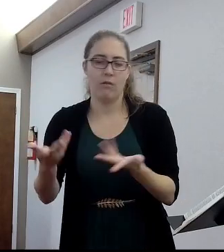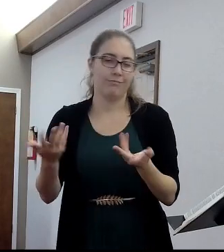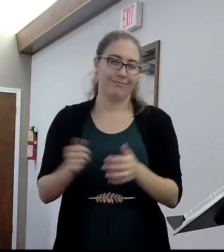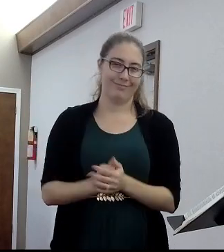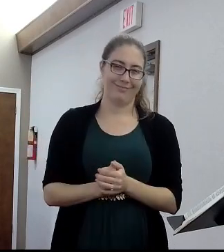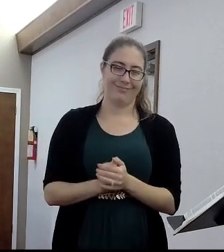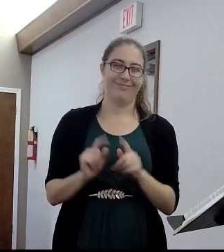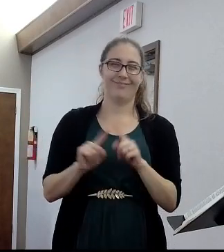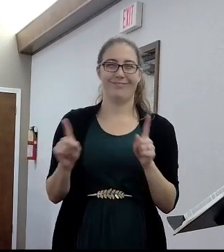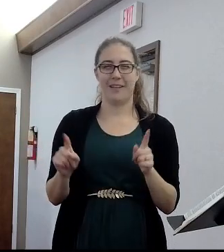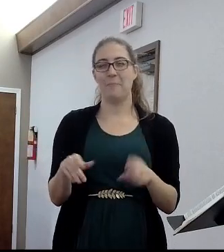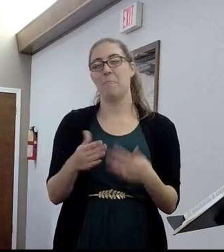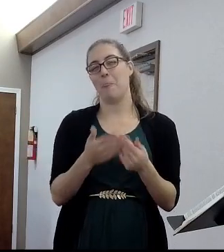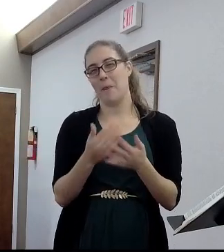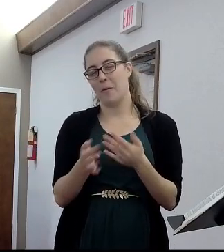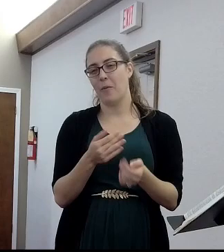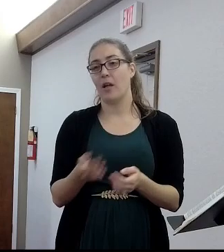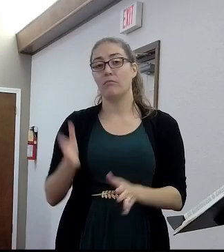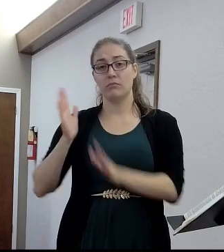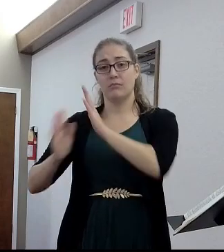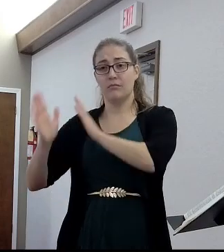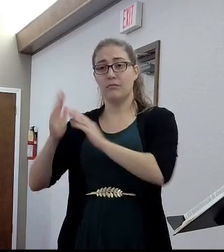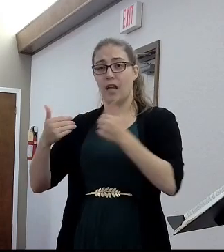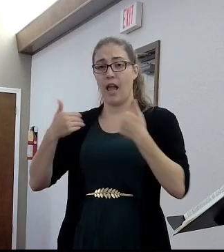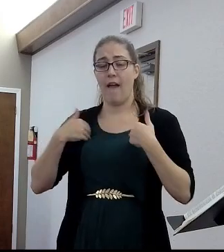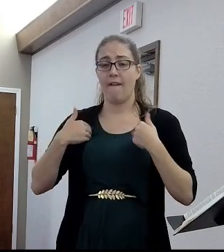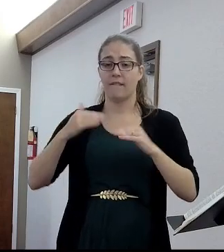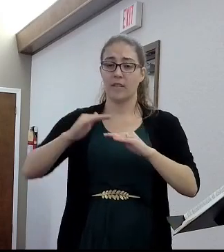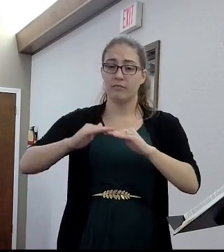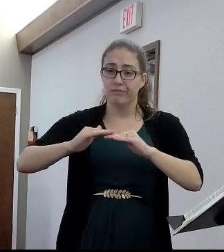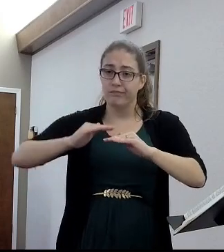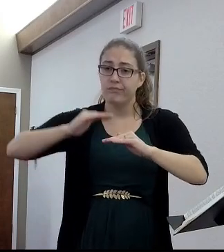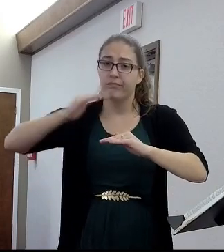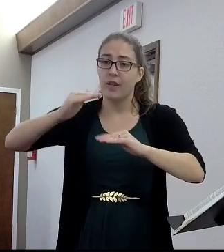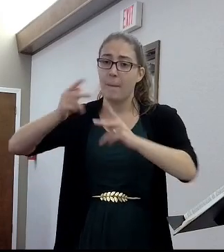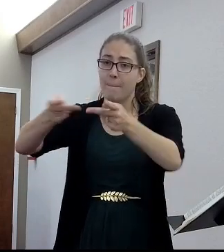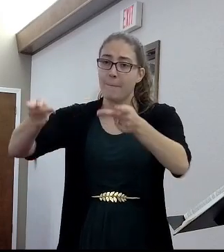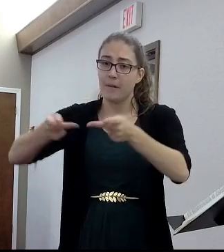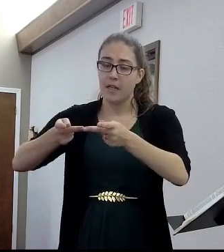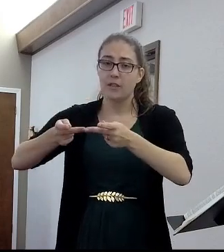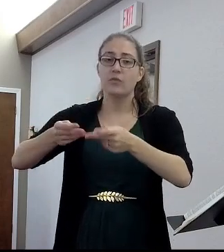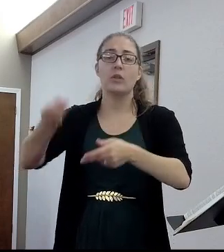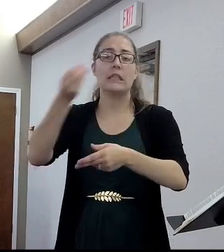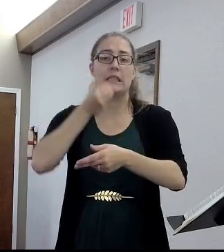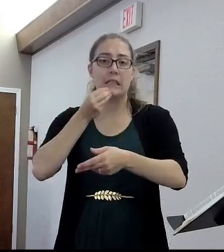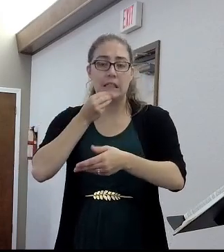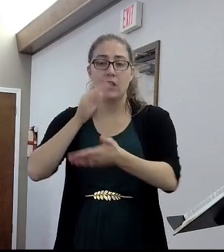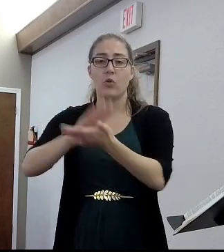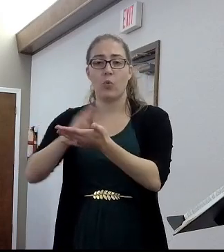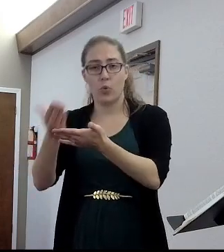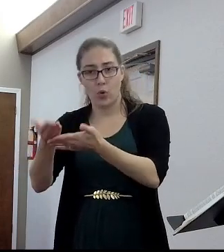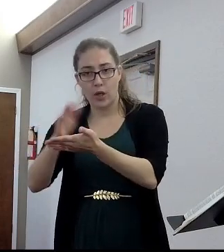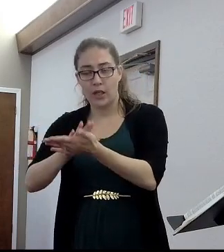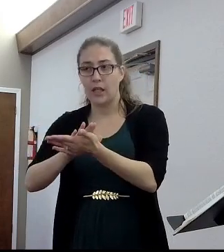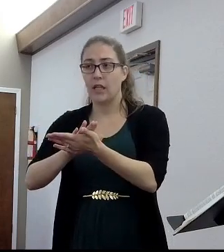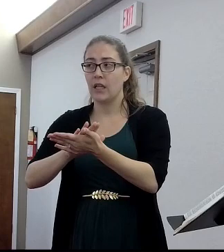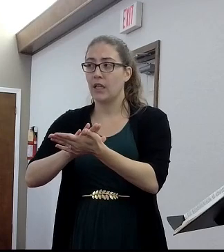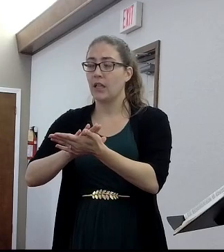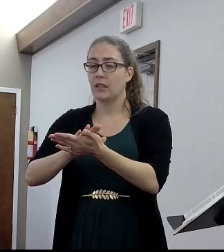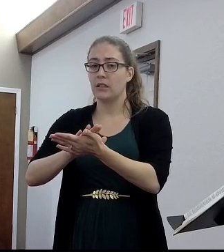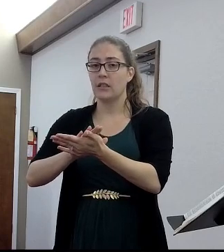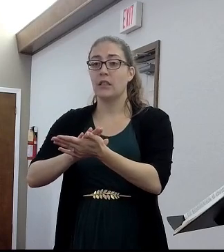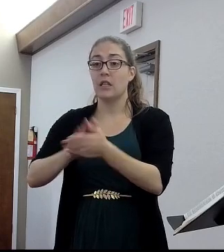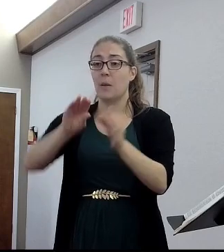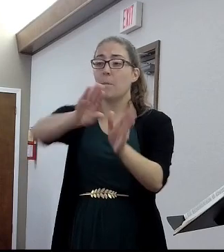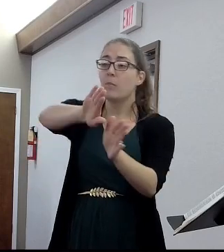But that's kind of how their homes were. They had a higher spot, and that's where they would eat and cook and do those kind of things. And they would move all that away. would